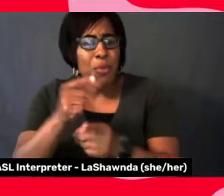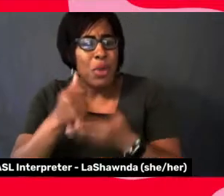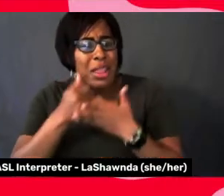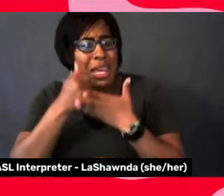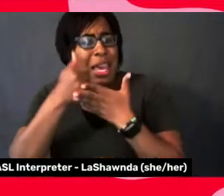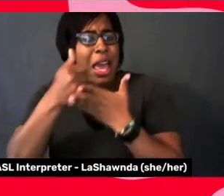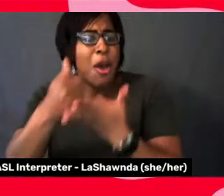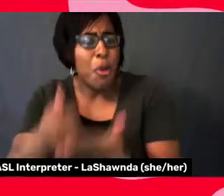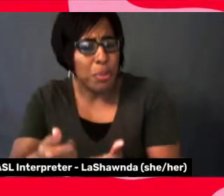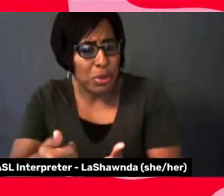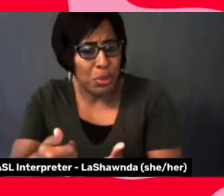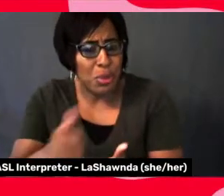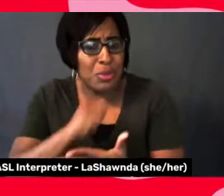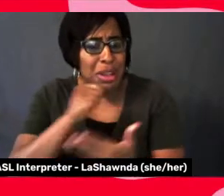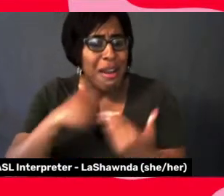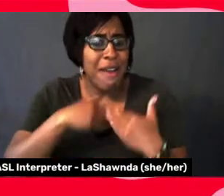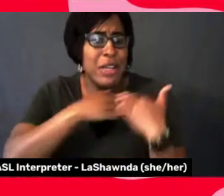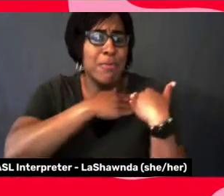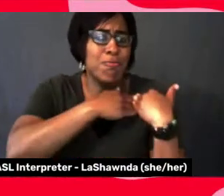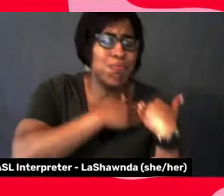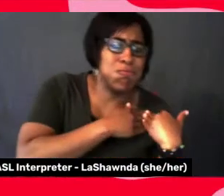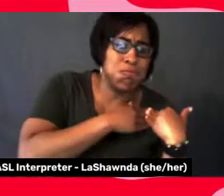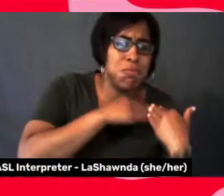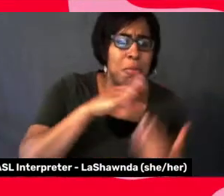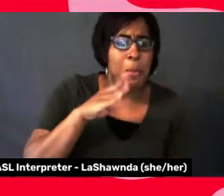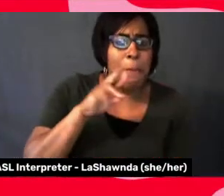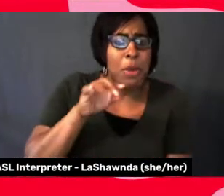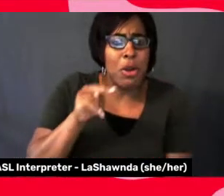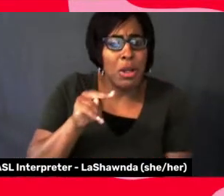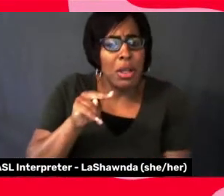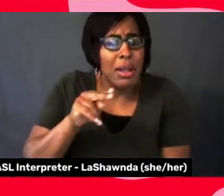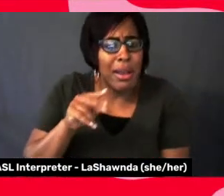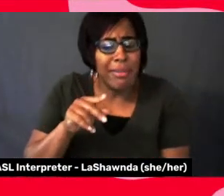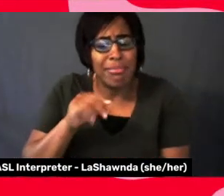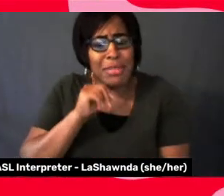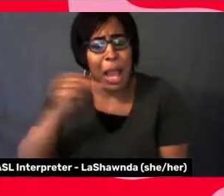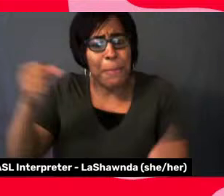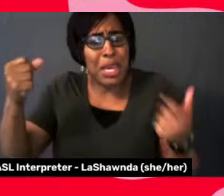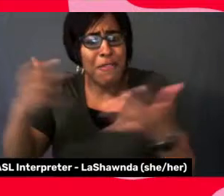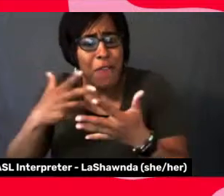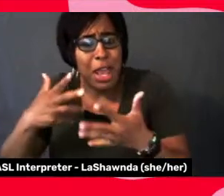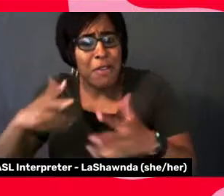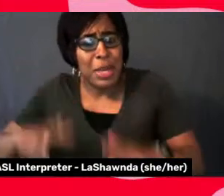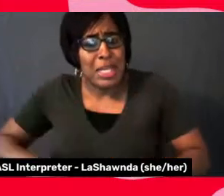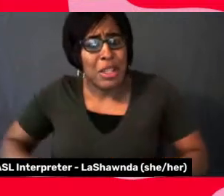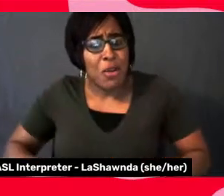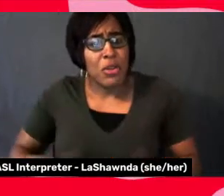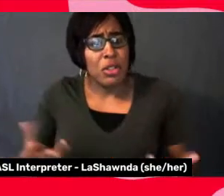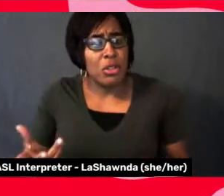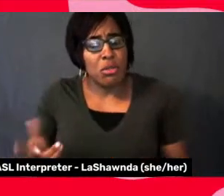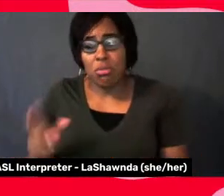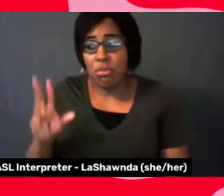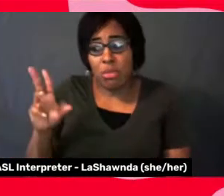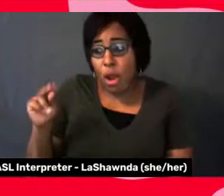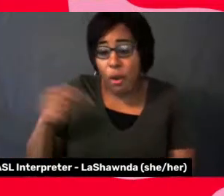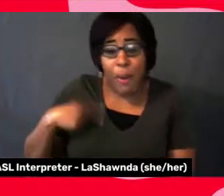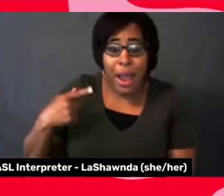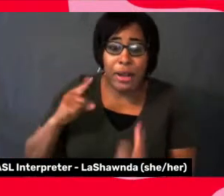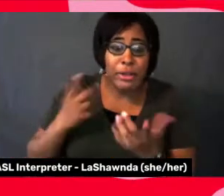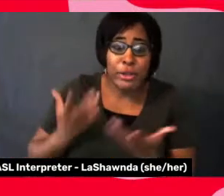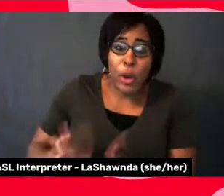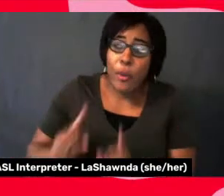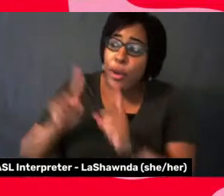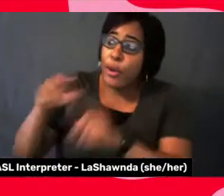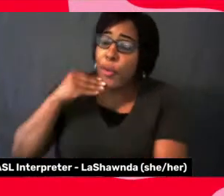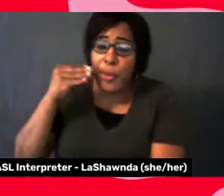being able to not be afraid to be selfish. No, I don't want to go hang with you. I need to read this book. If you read